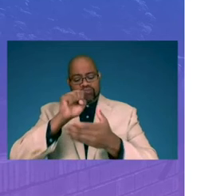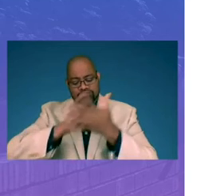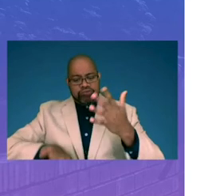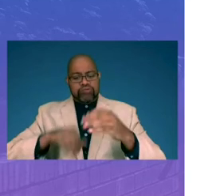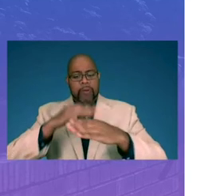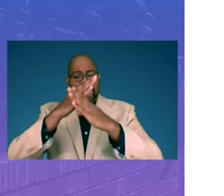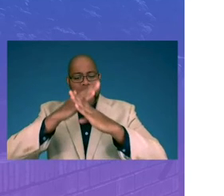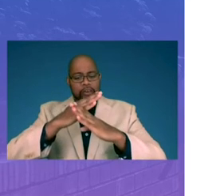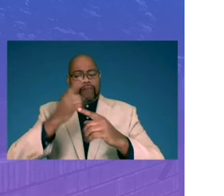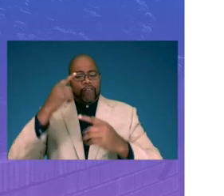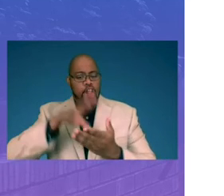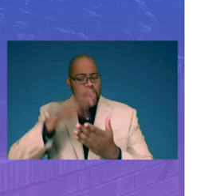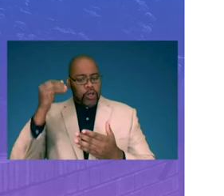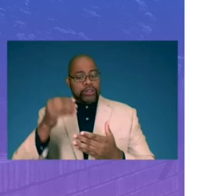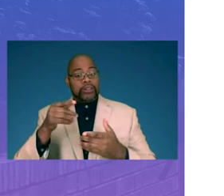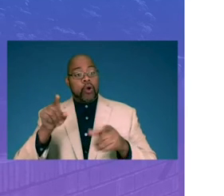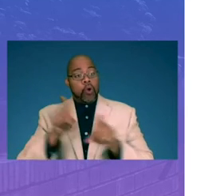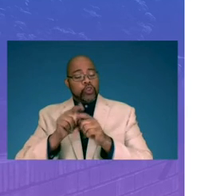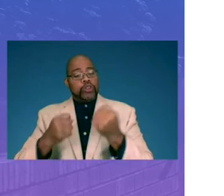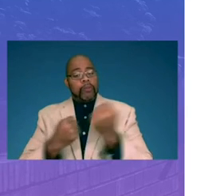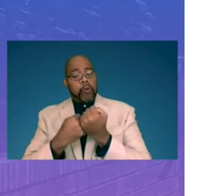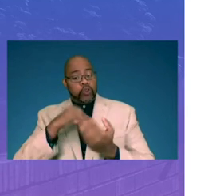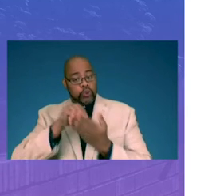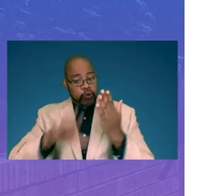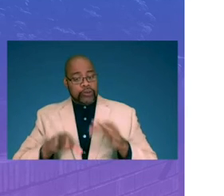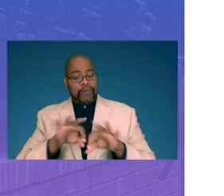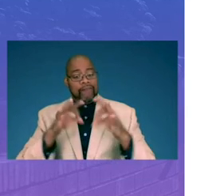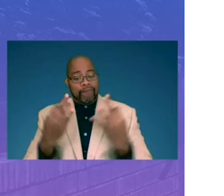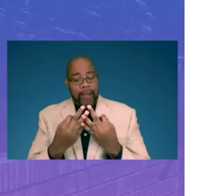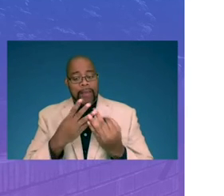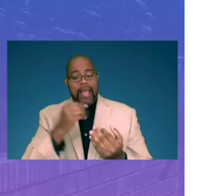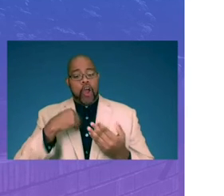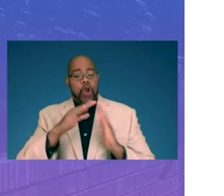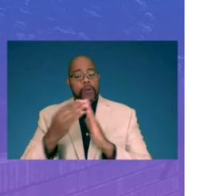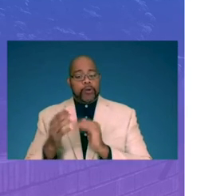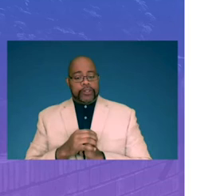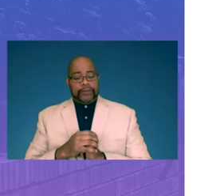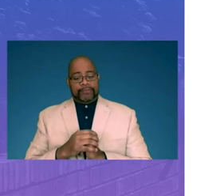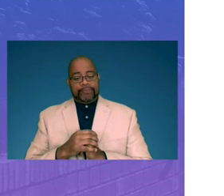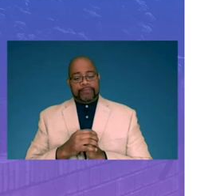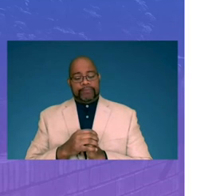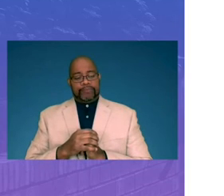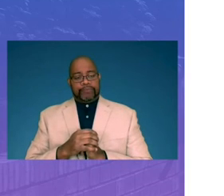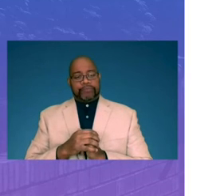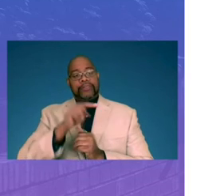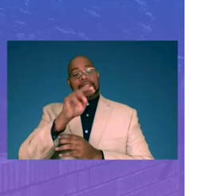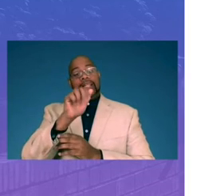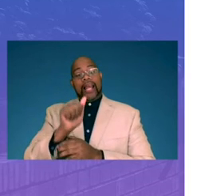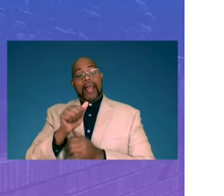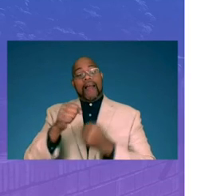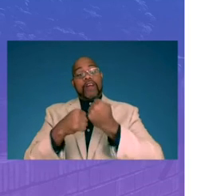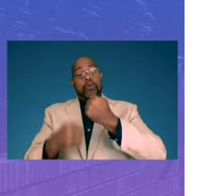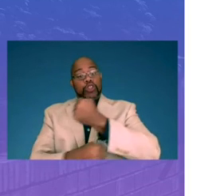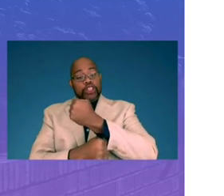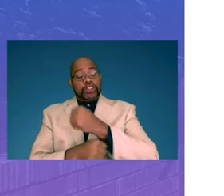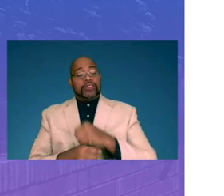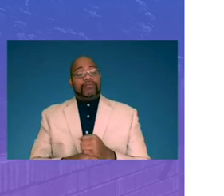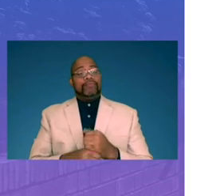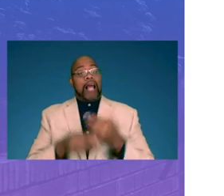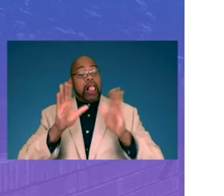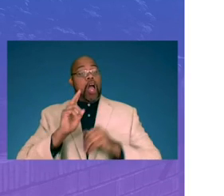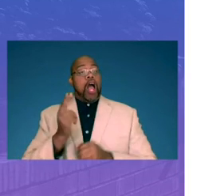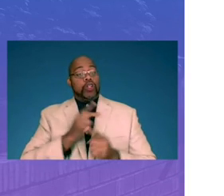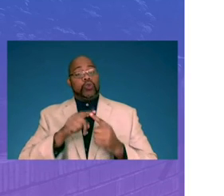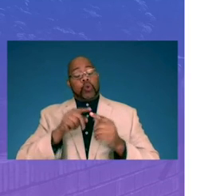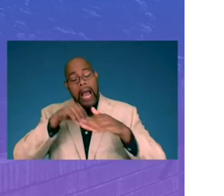to learning while supporting our students, families, and our community. The NEA Foundation has allowed us to